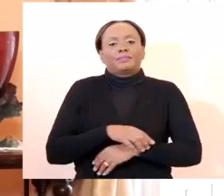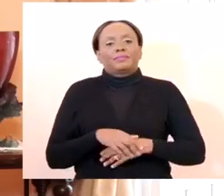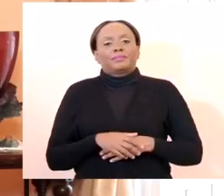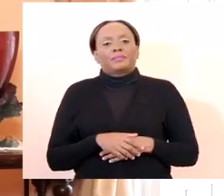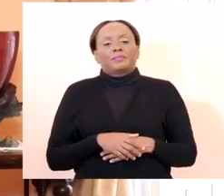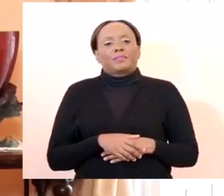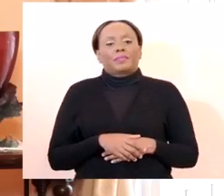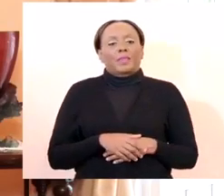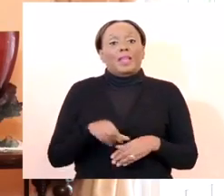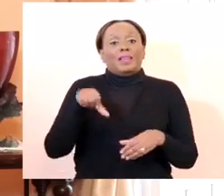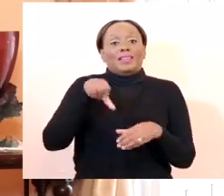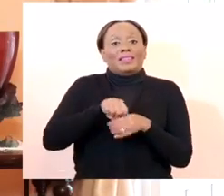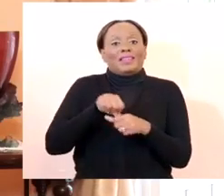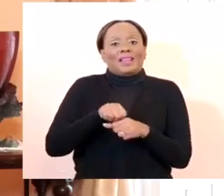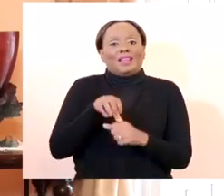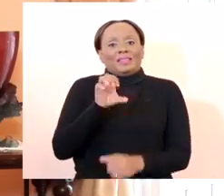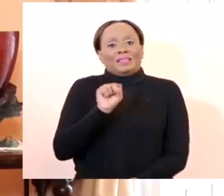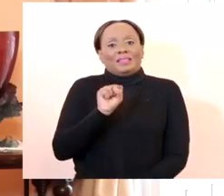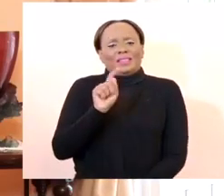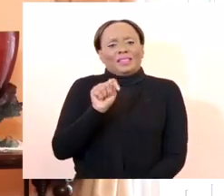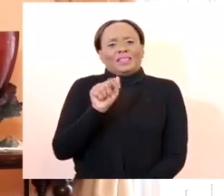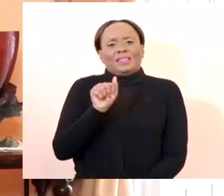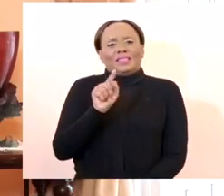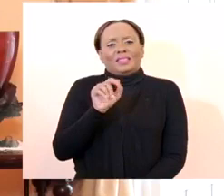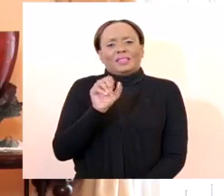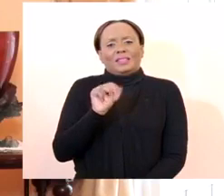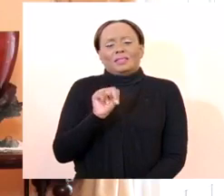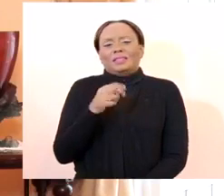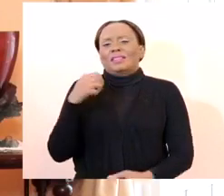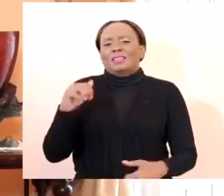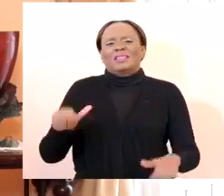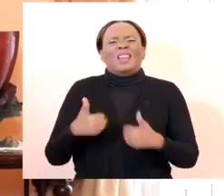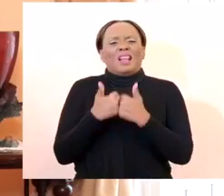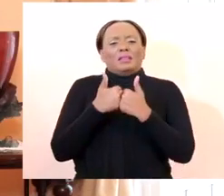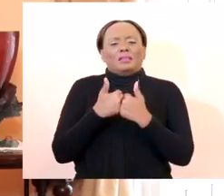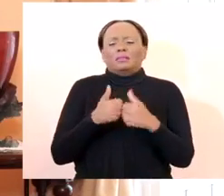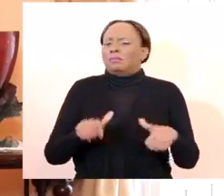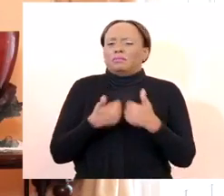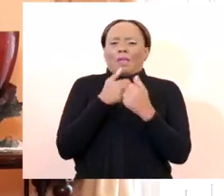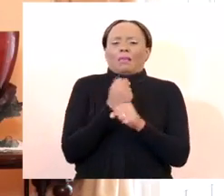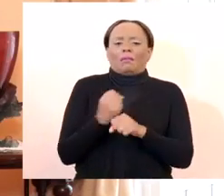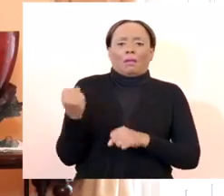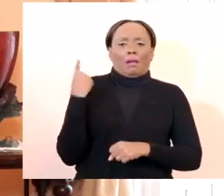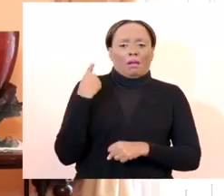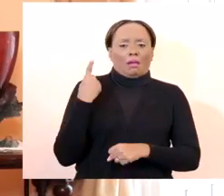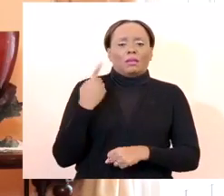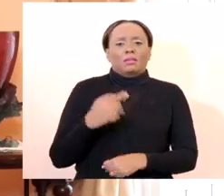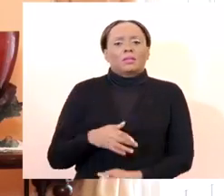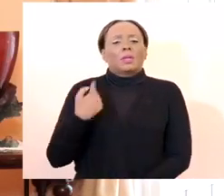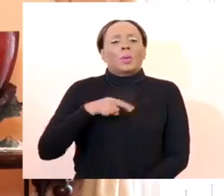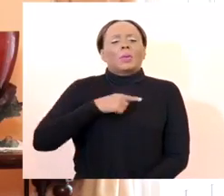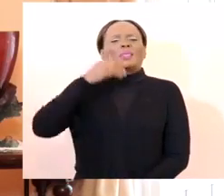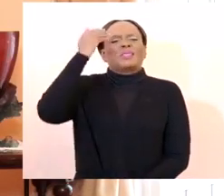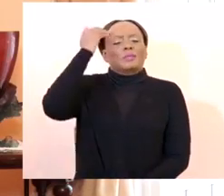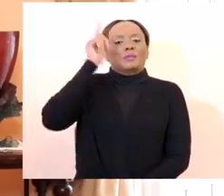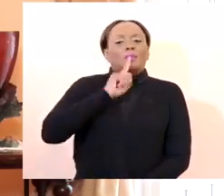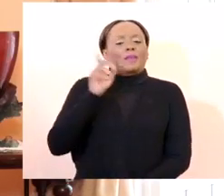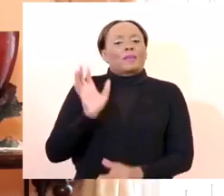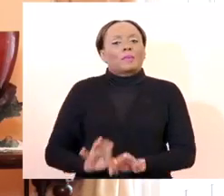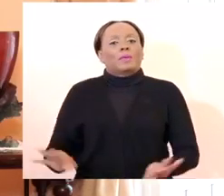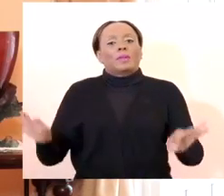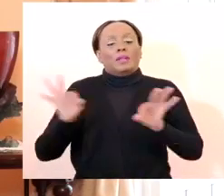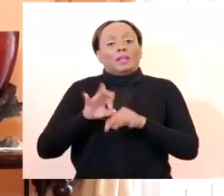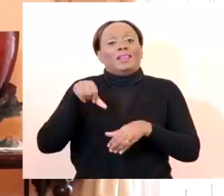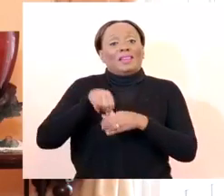stations presented some challenges for us on the last occasion. And we're mindful of the importance of